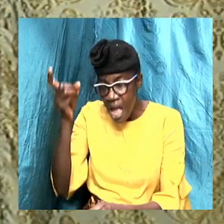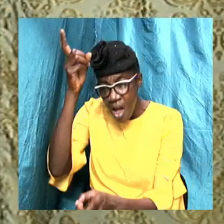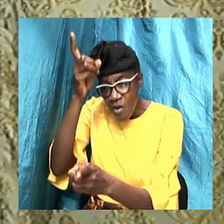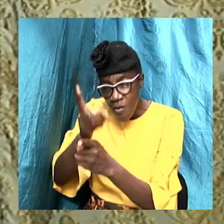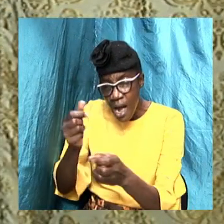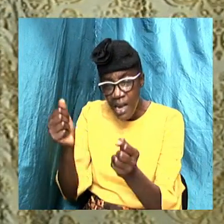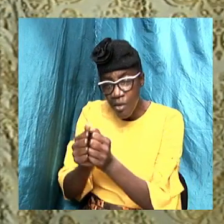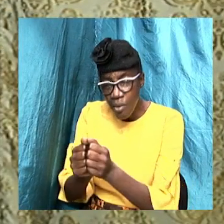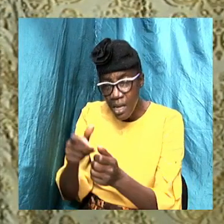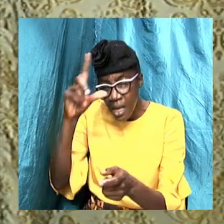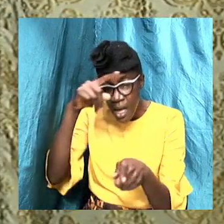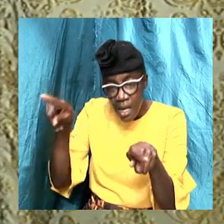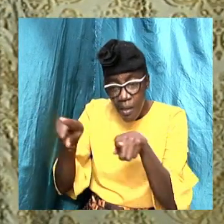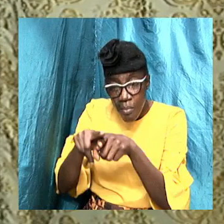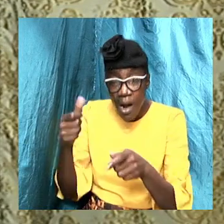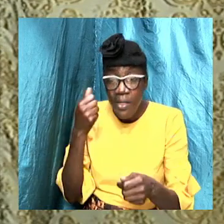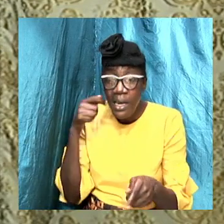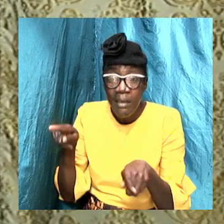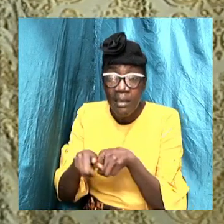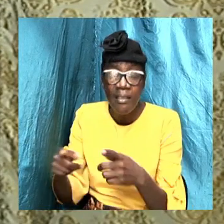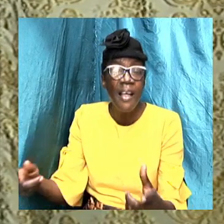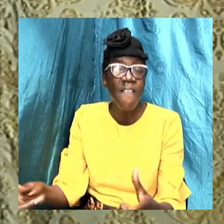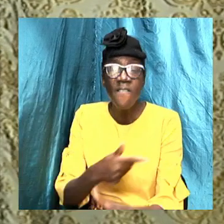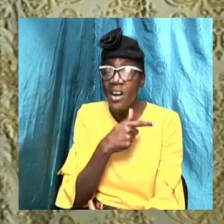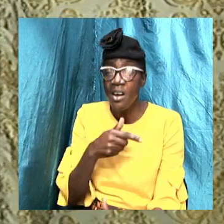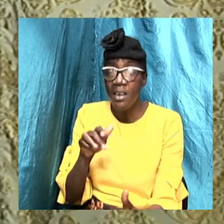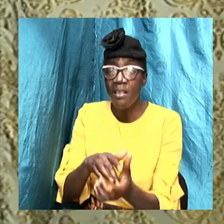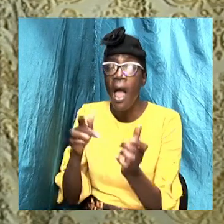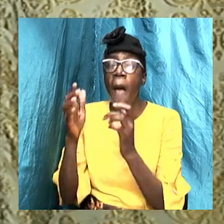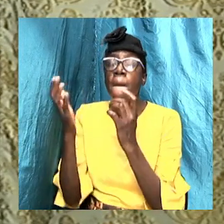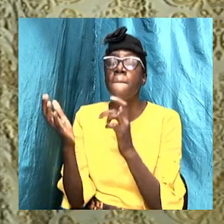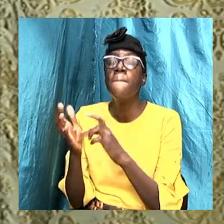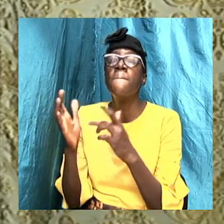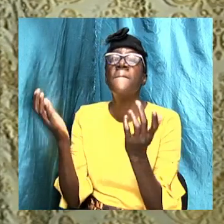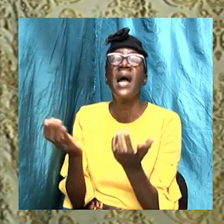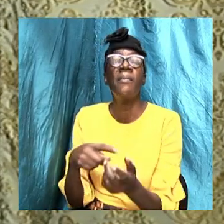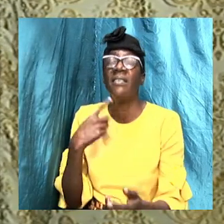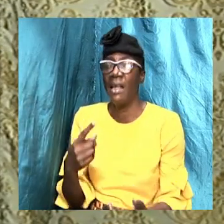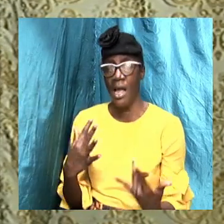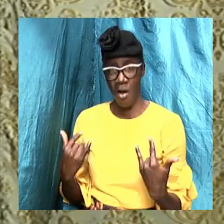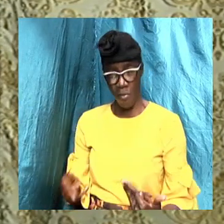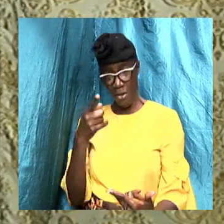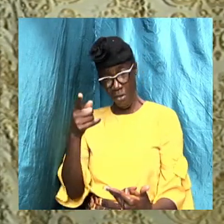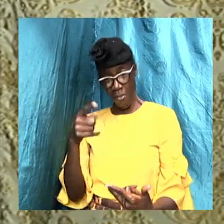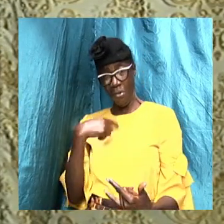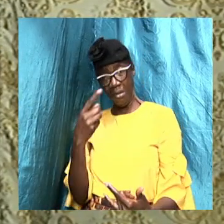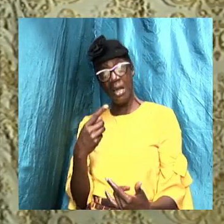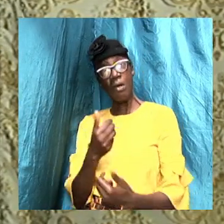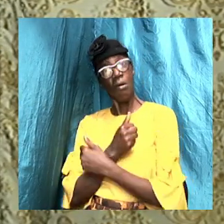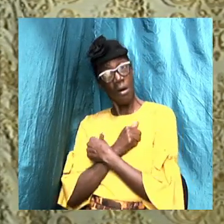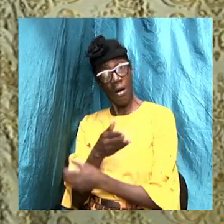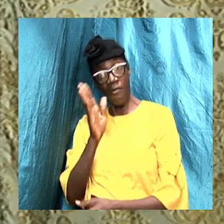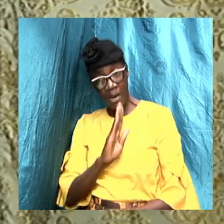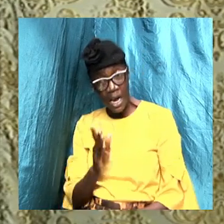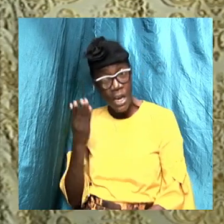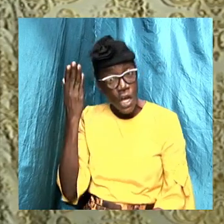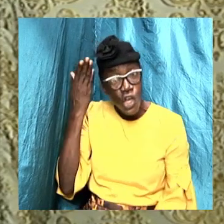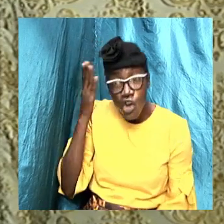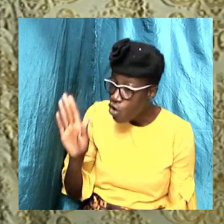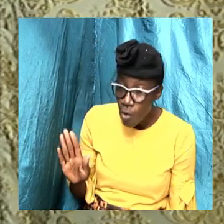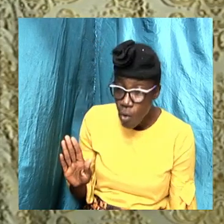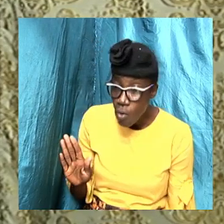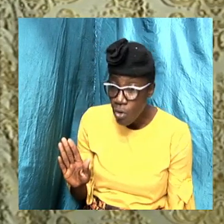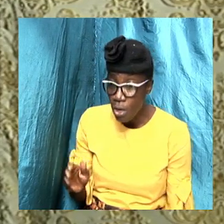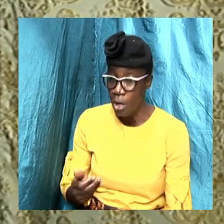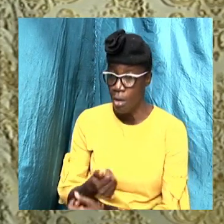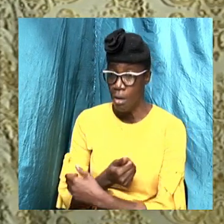your brethren first. For the Bible, it says, how can we say that we love God when we don't love our brethren? So you want